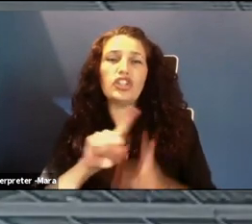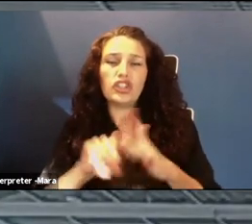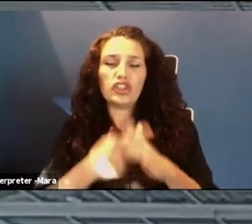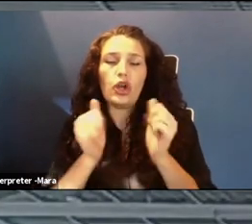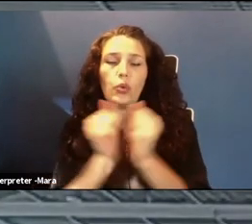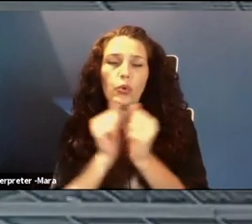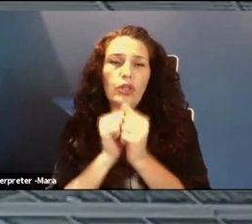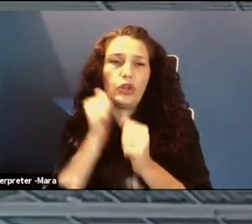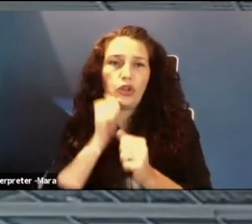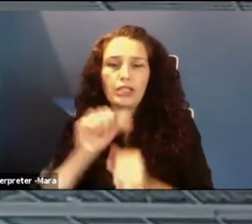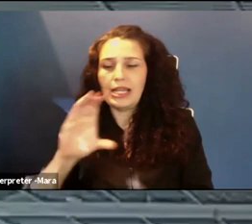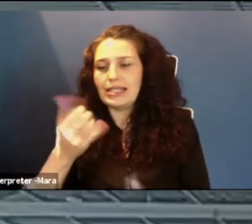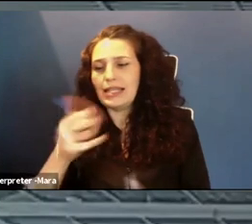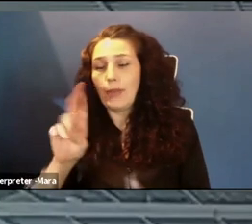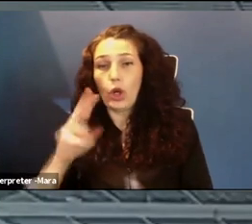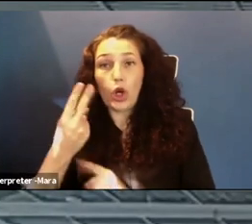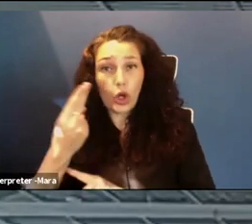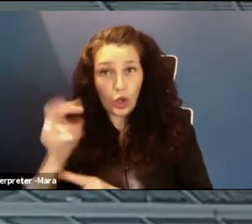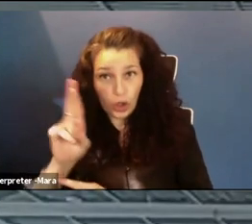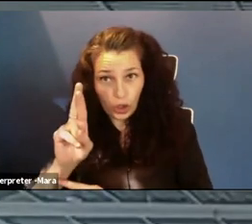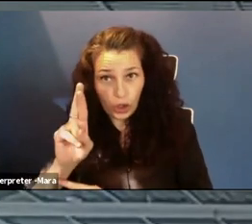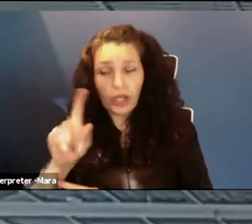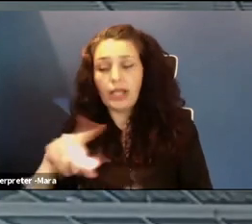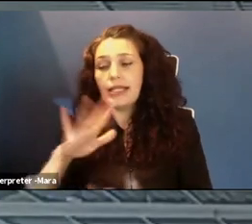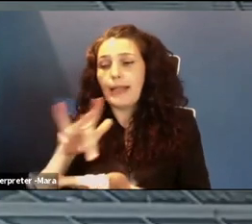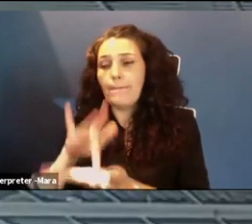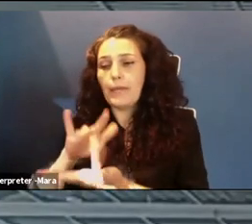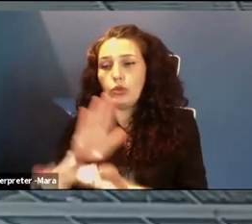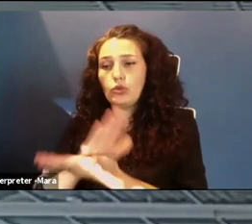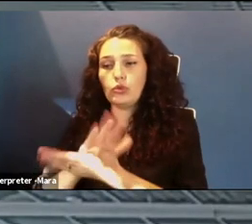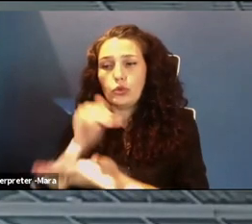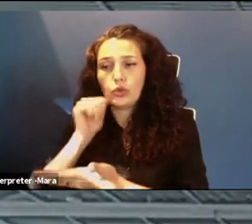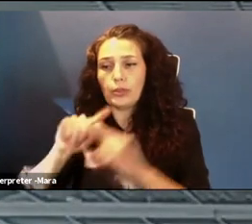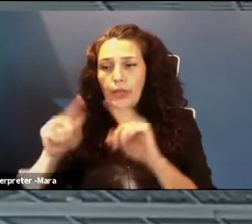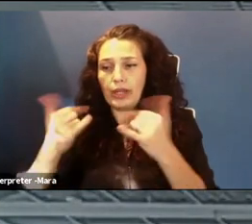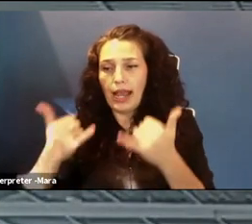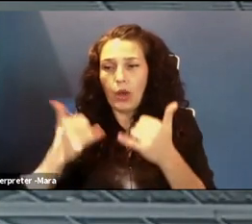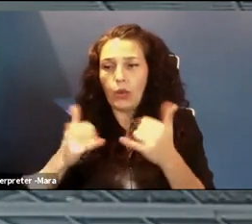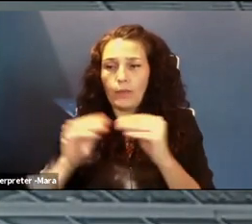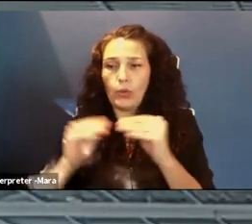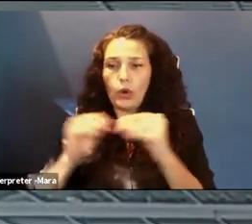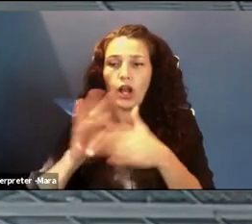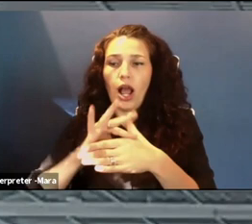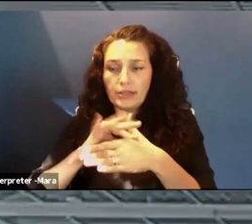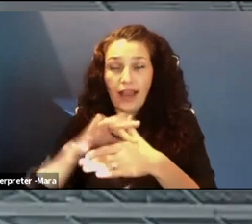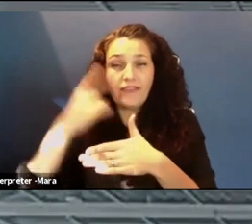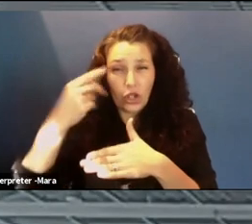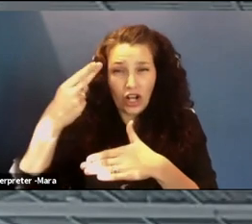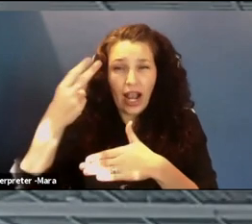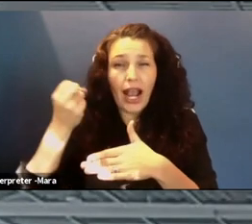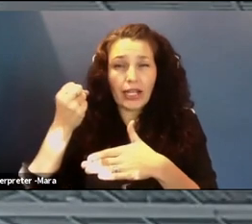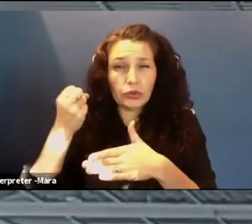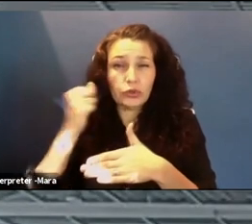traditionally focuses on middle school girls, we have created more content for high school girls. And I have something